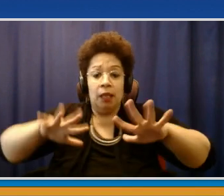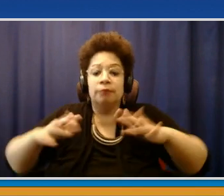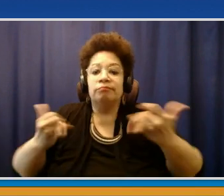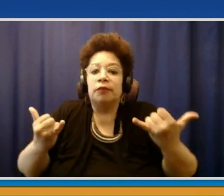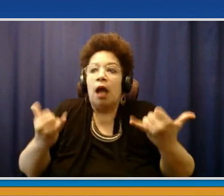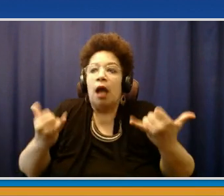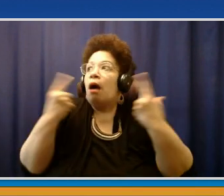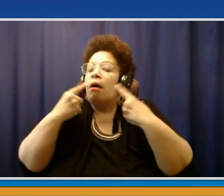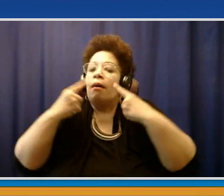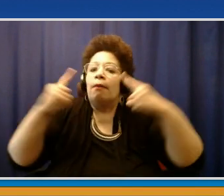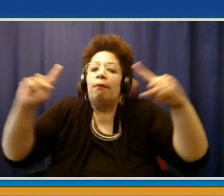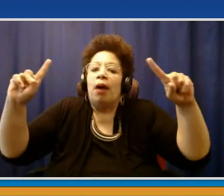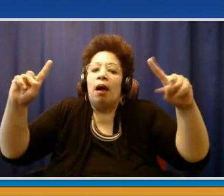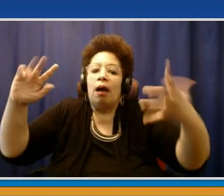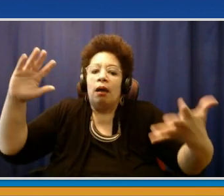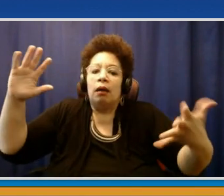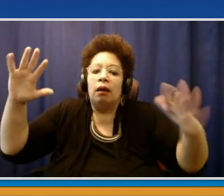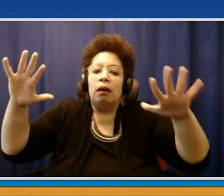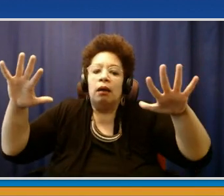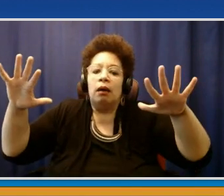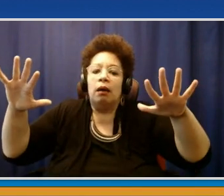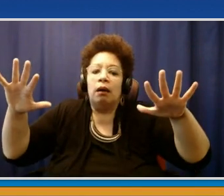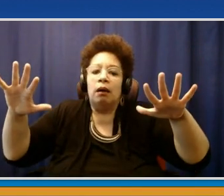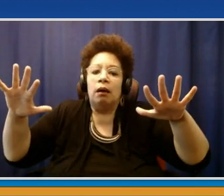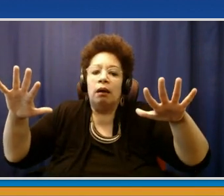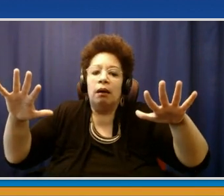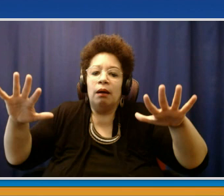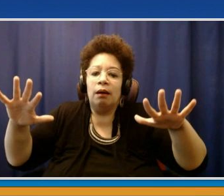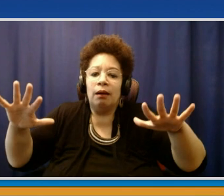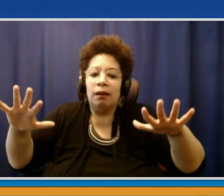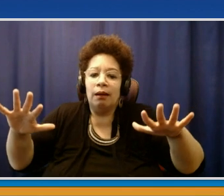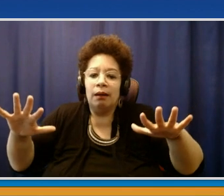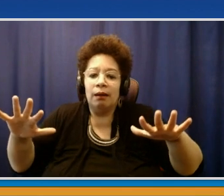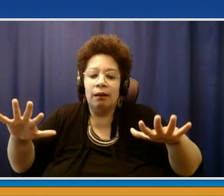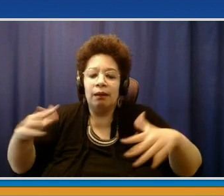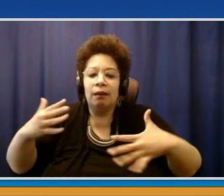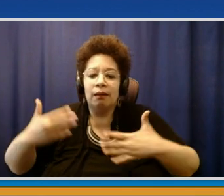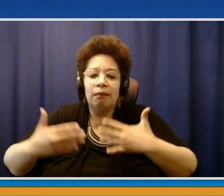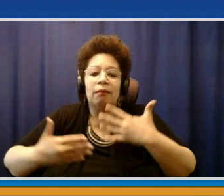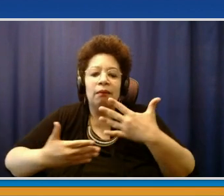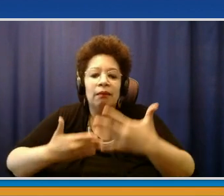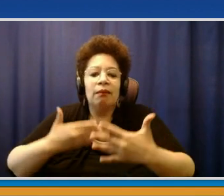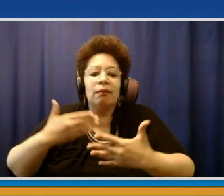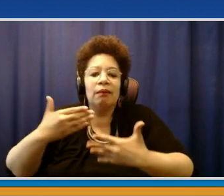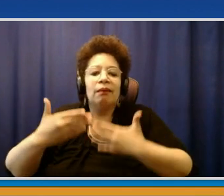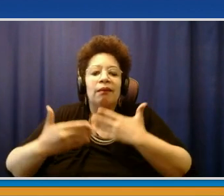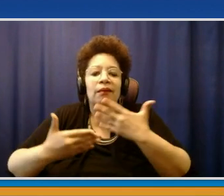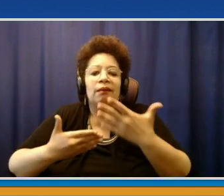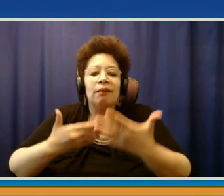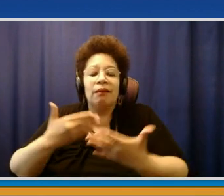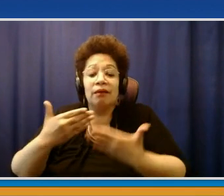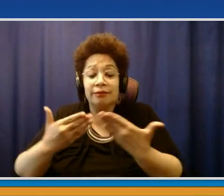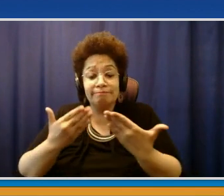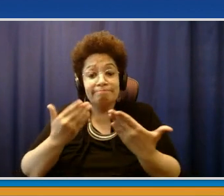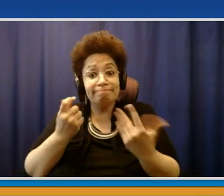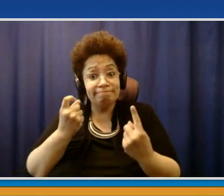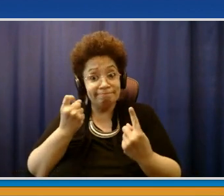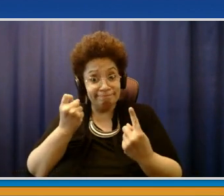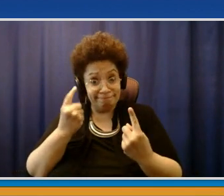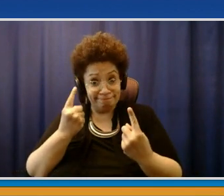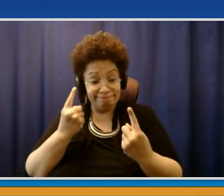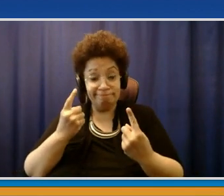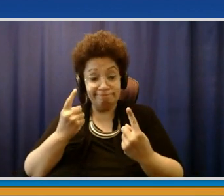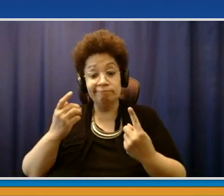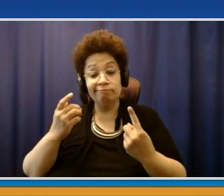You know, one of the things that we did early on, we had a we have a couple of constituencies that that were having some hard problems,